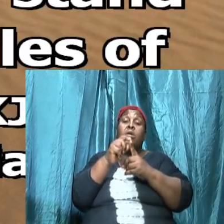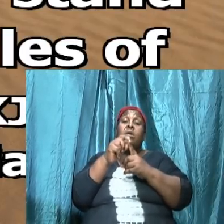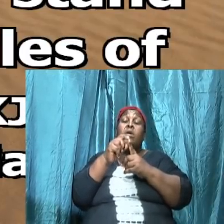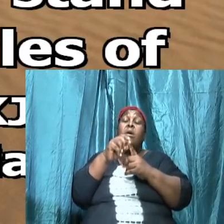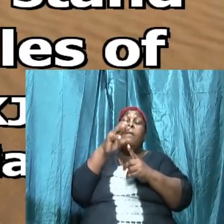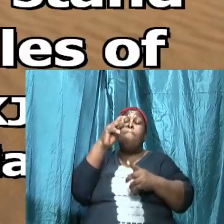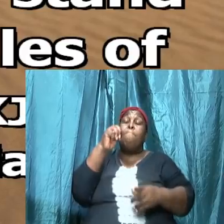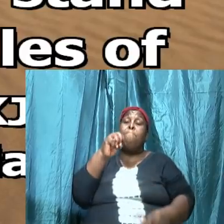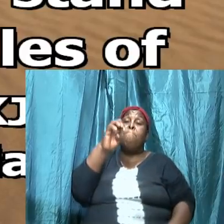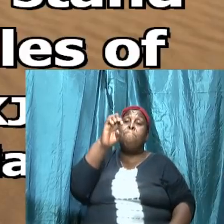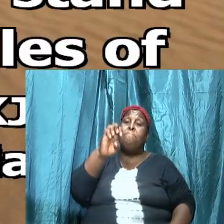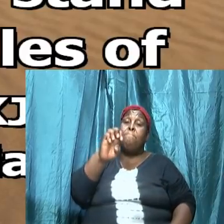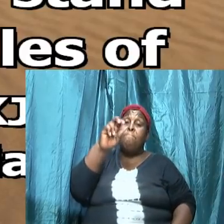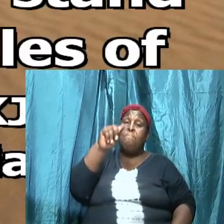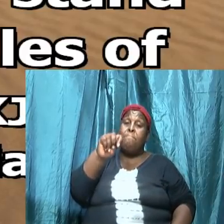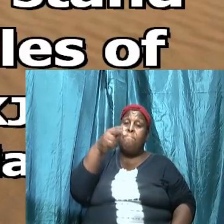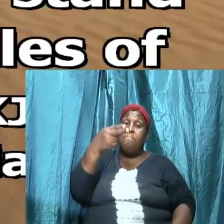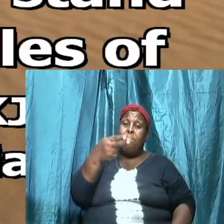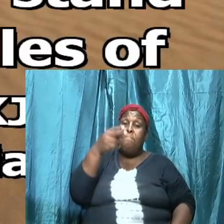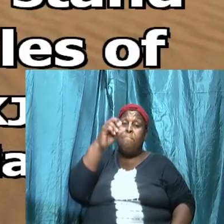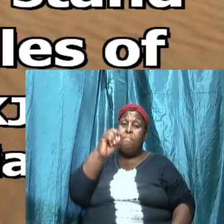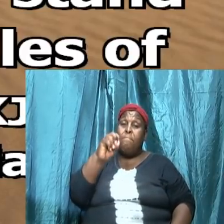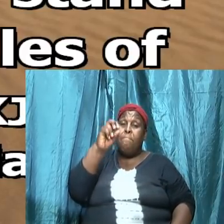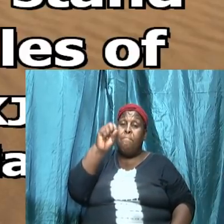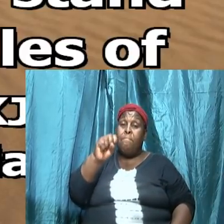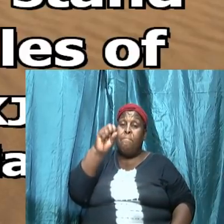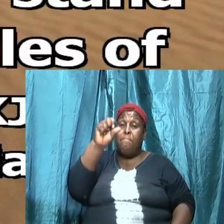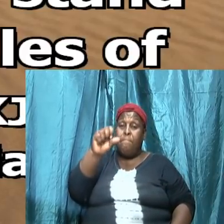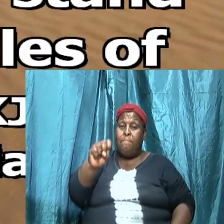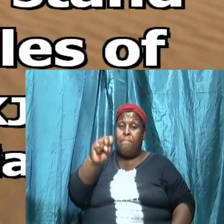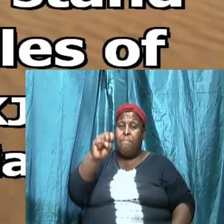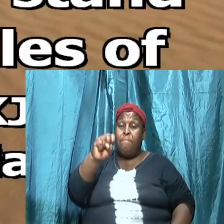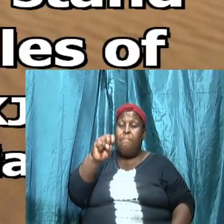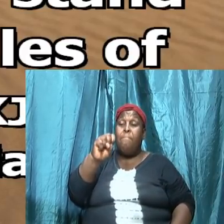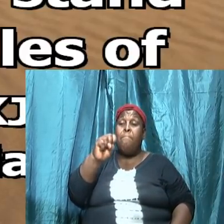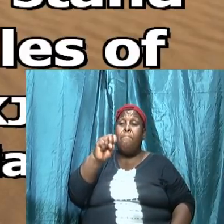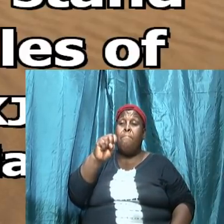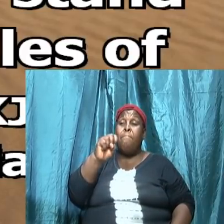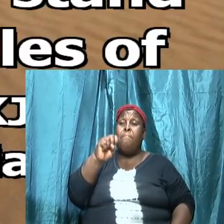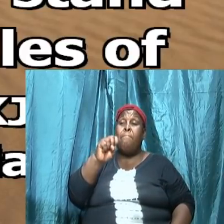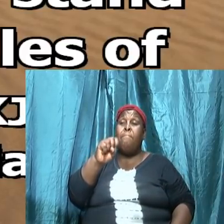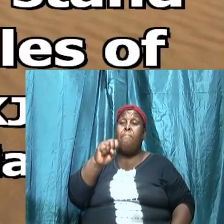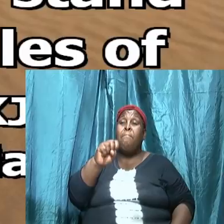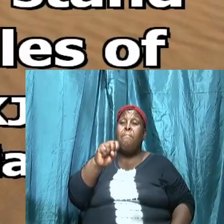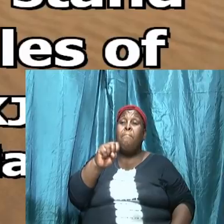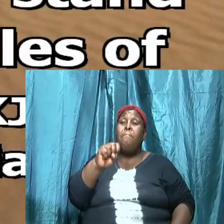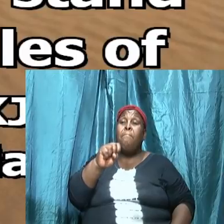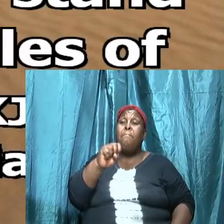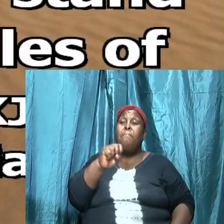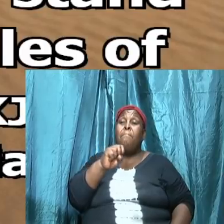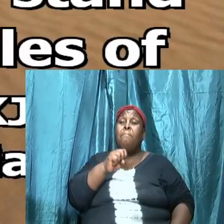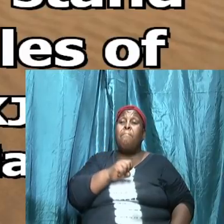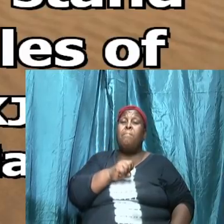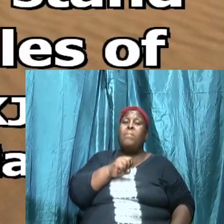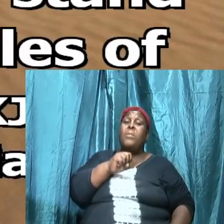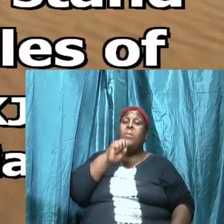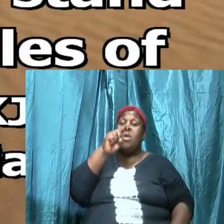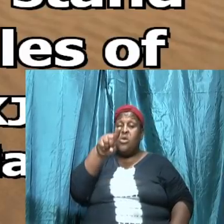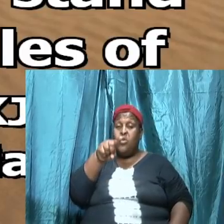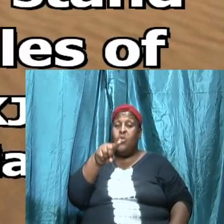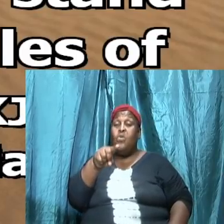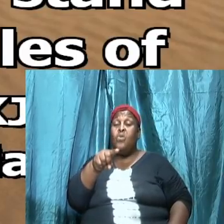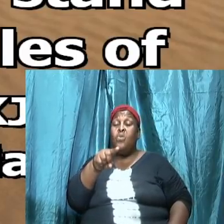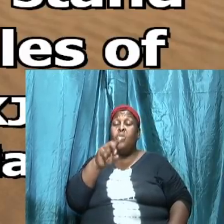methodos m e t h o d o s and don't worry the notes are being put together you will get them